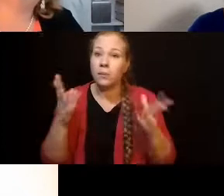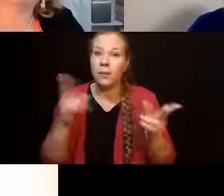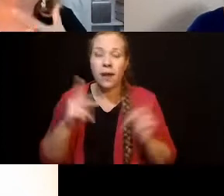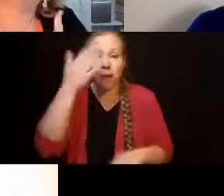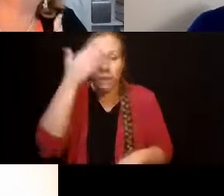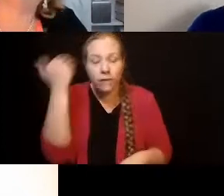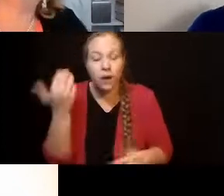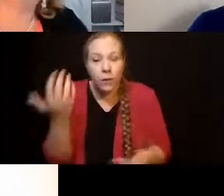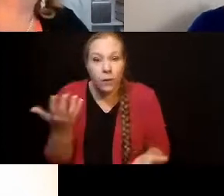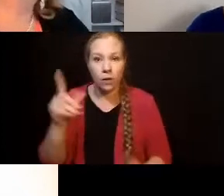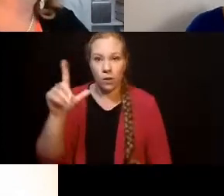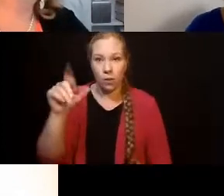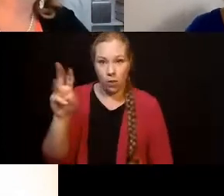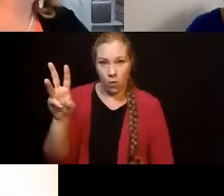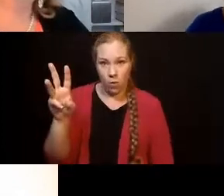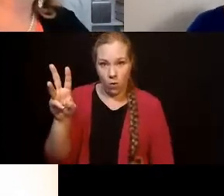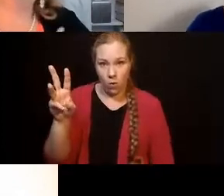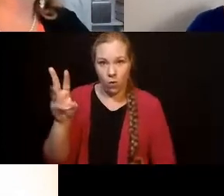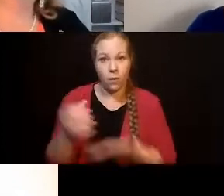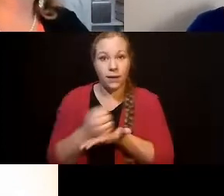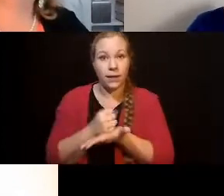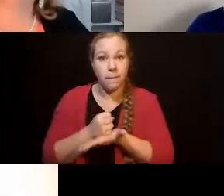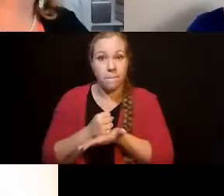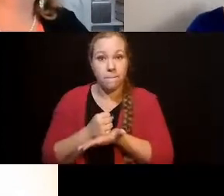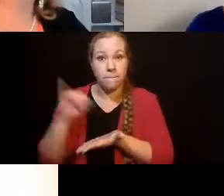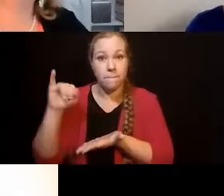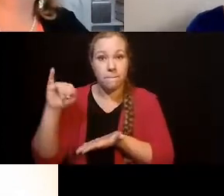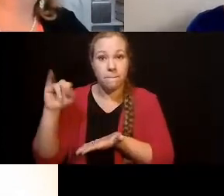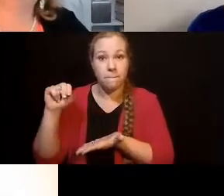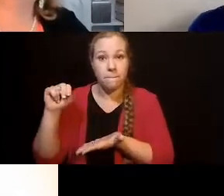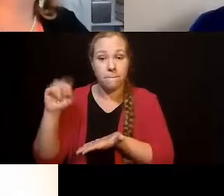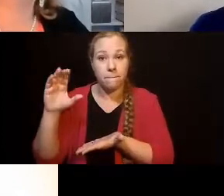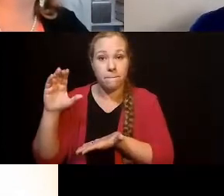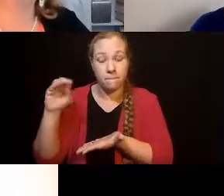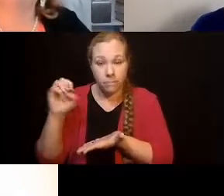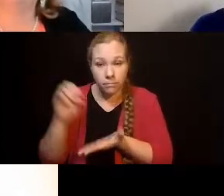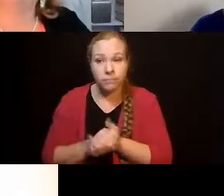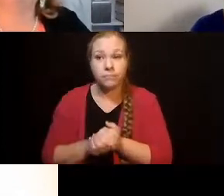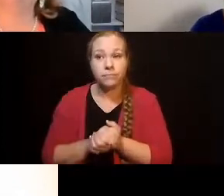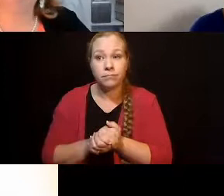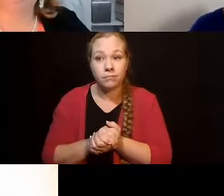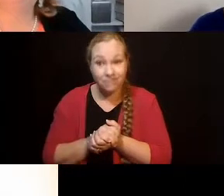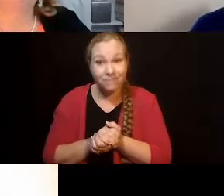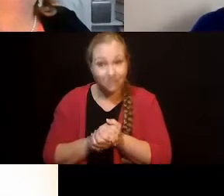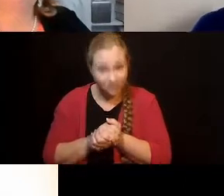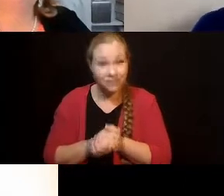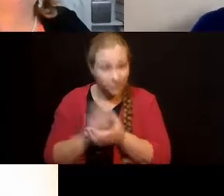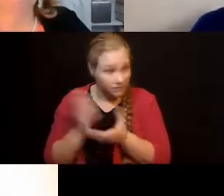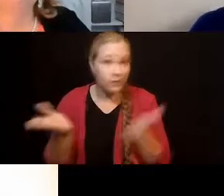as low-income, a lot of those low-income supports are available.